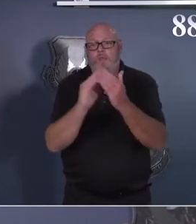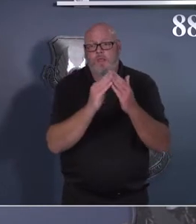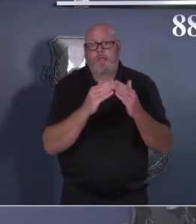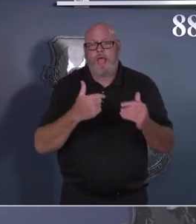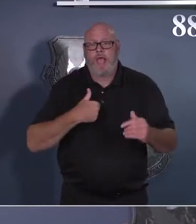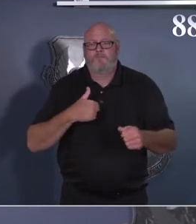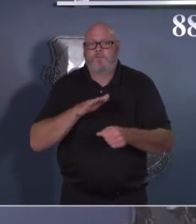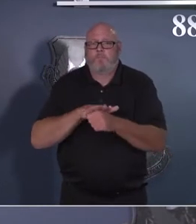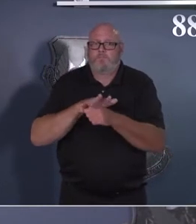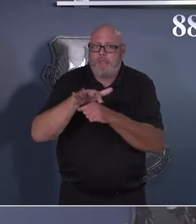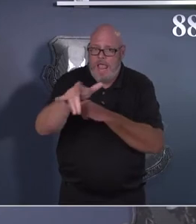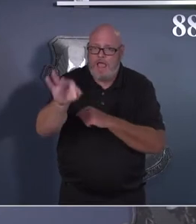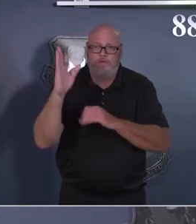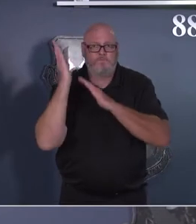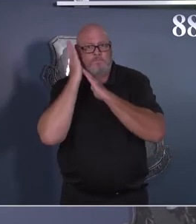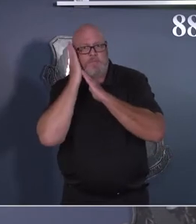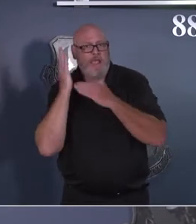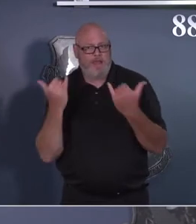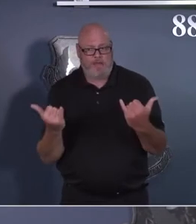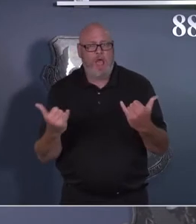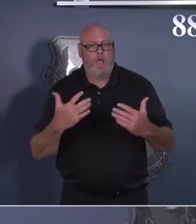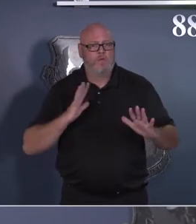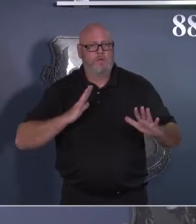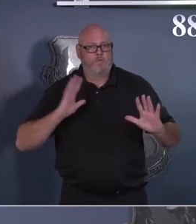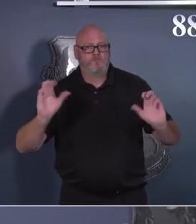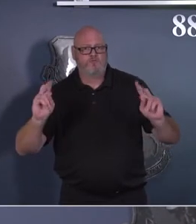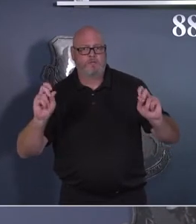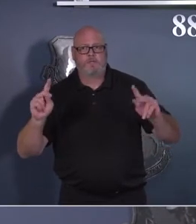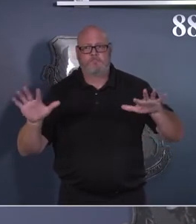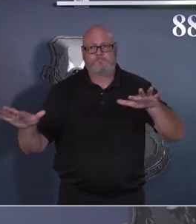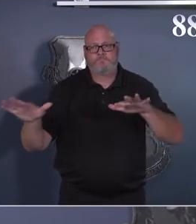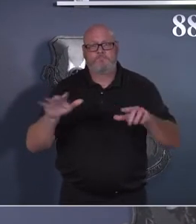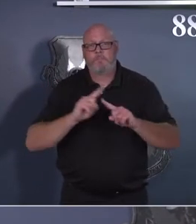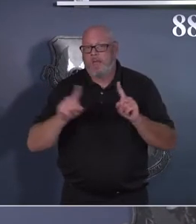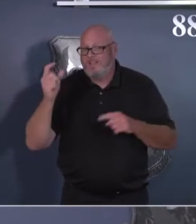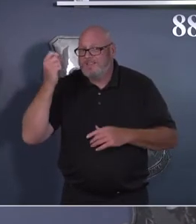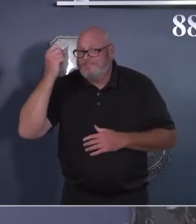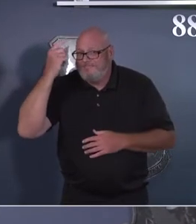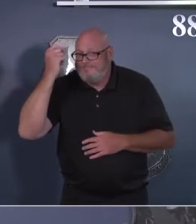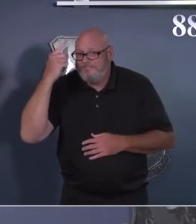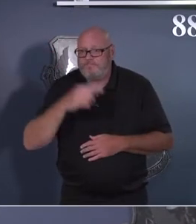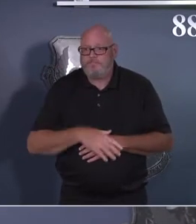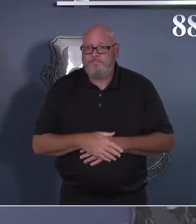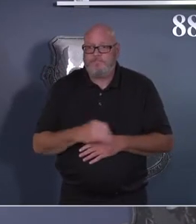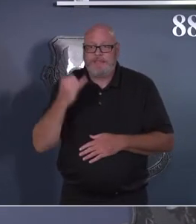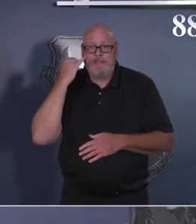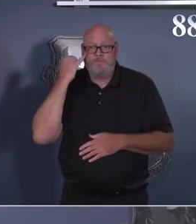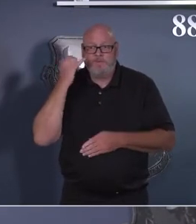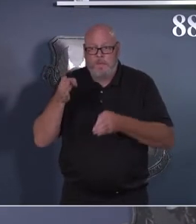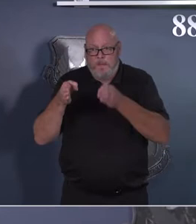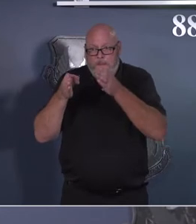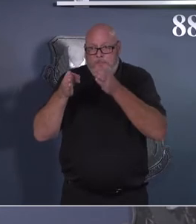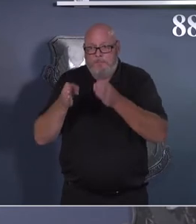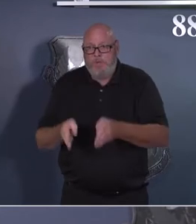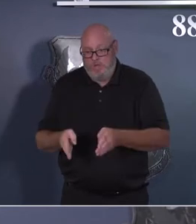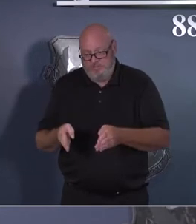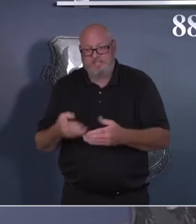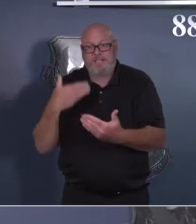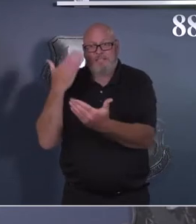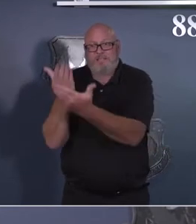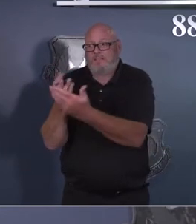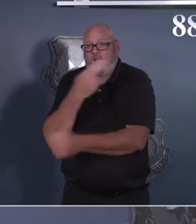meaning that typically whenever you see a hospitalization, it's several weeks after folks have contracted COVID.